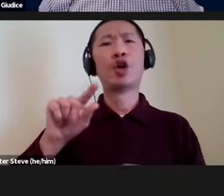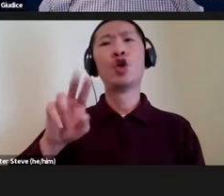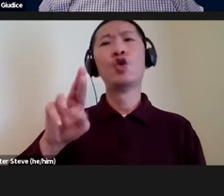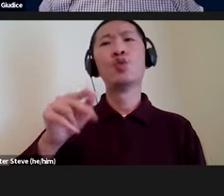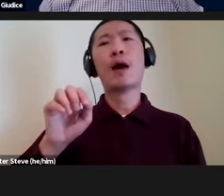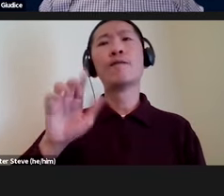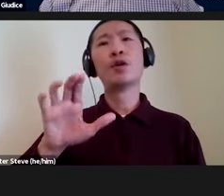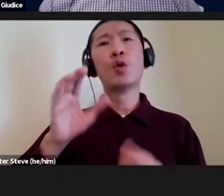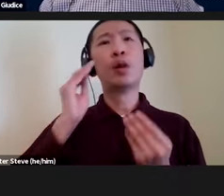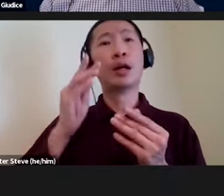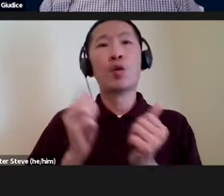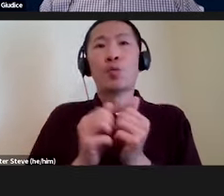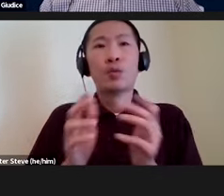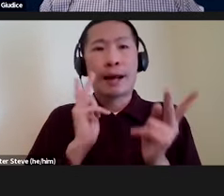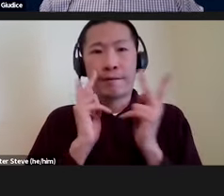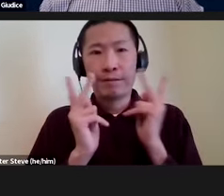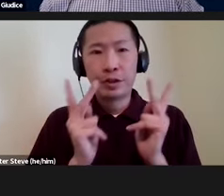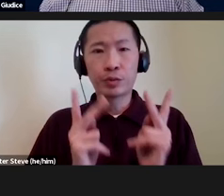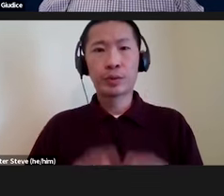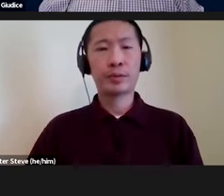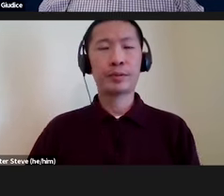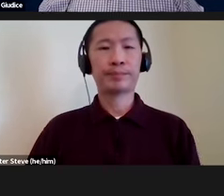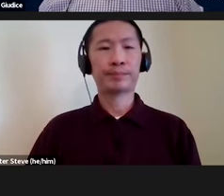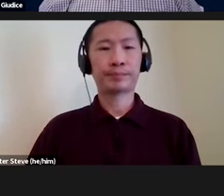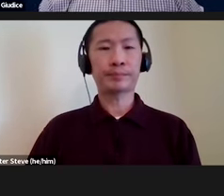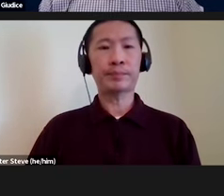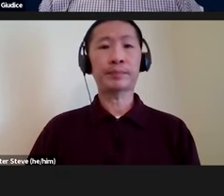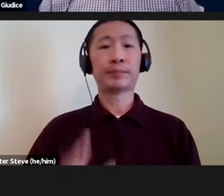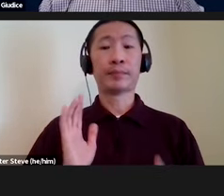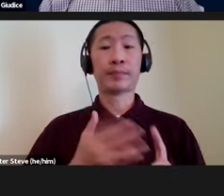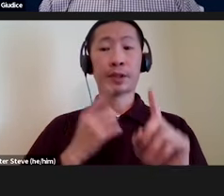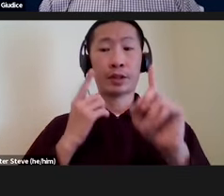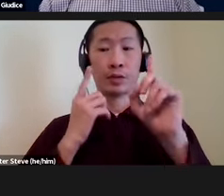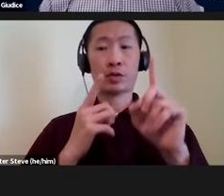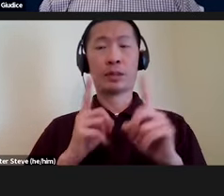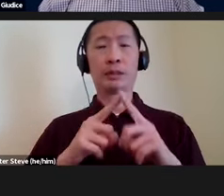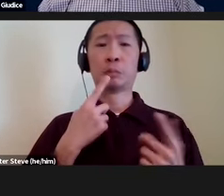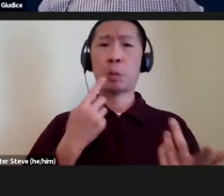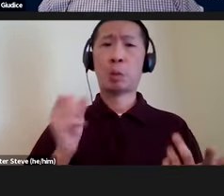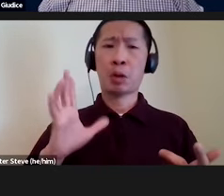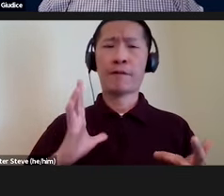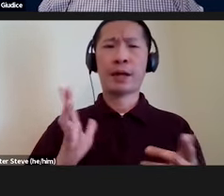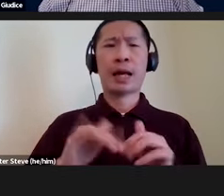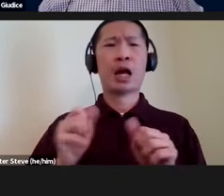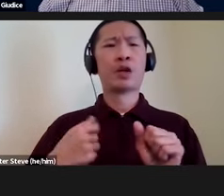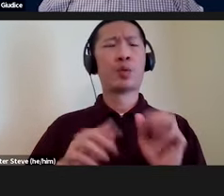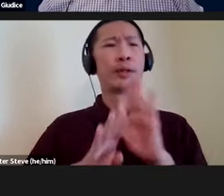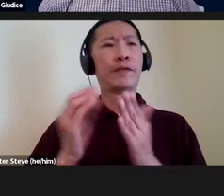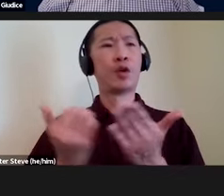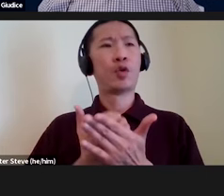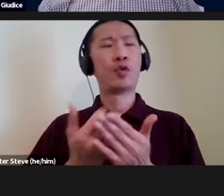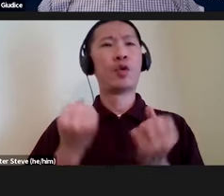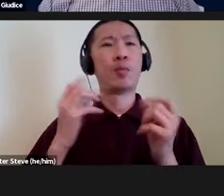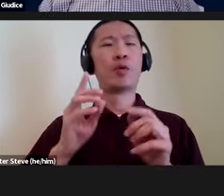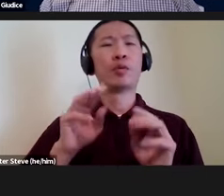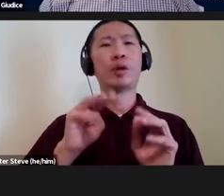content non-visually. So, our goal was to say, okay, how can we develop new multimodal